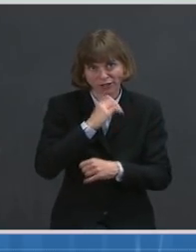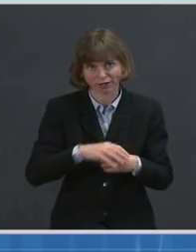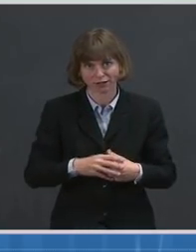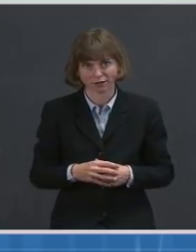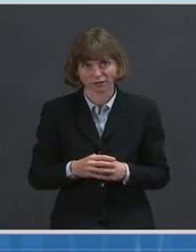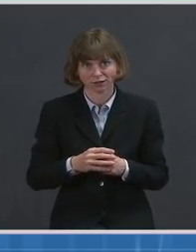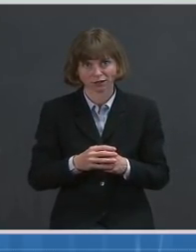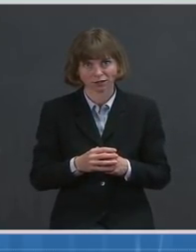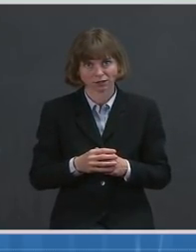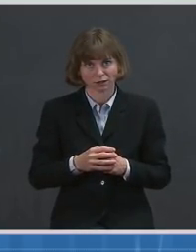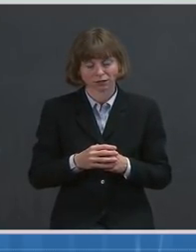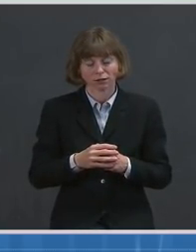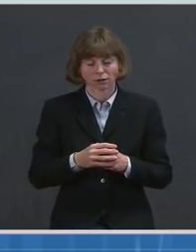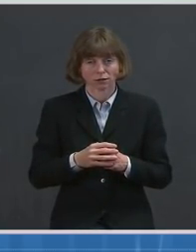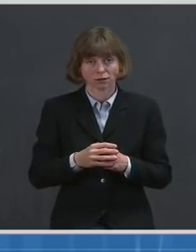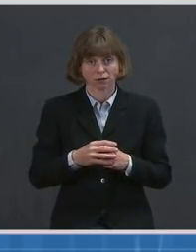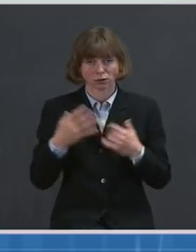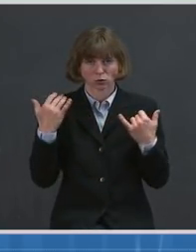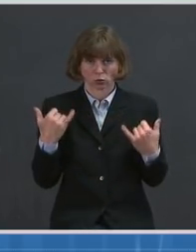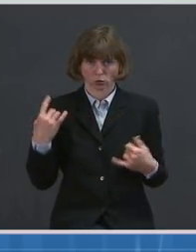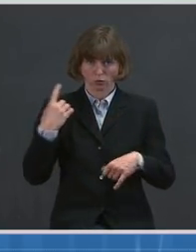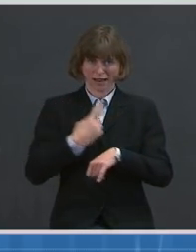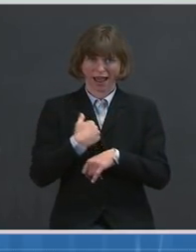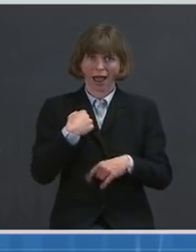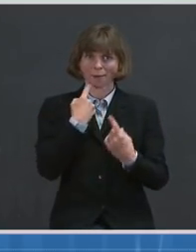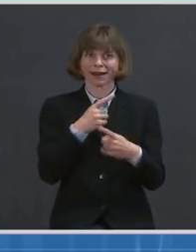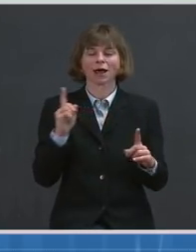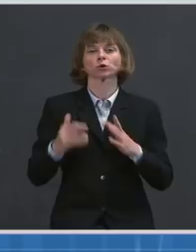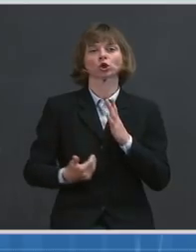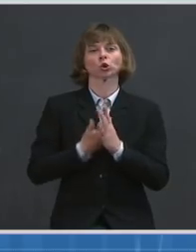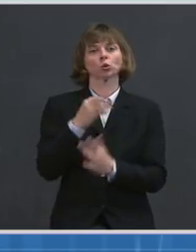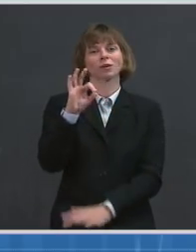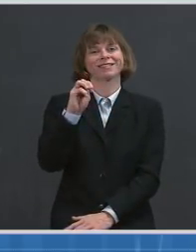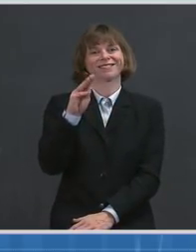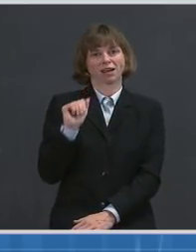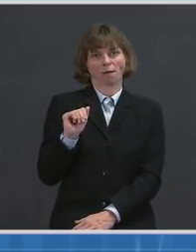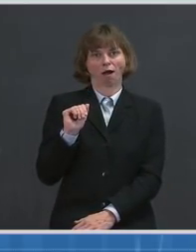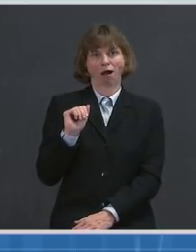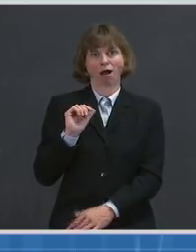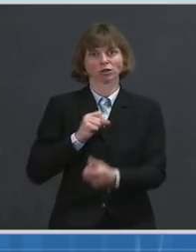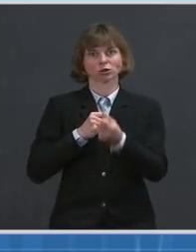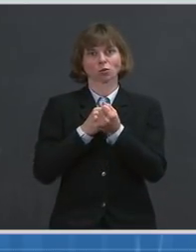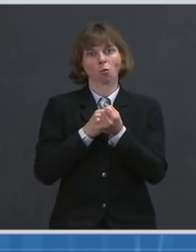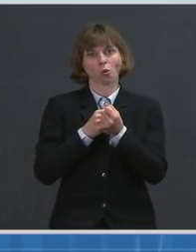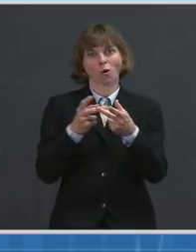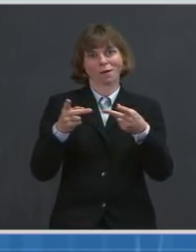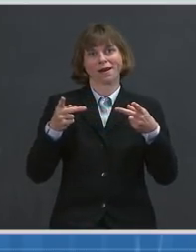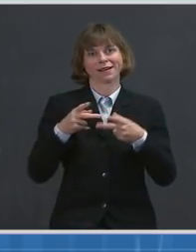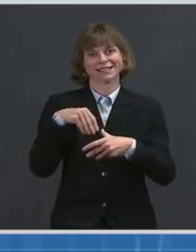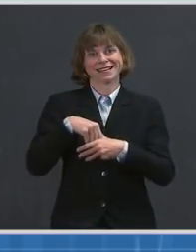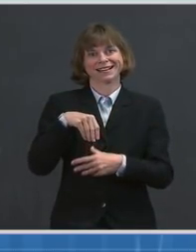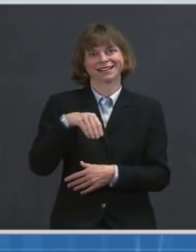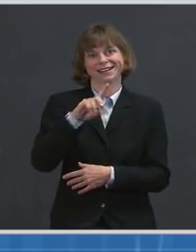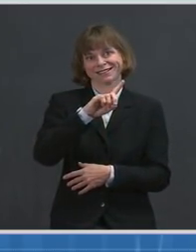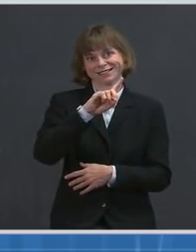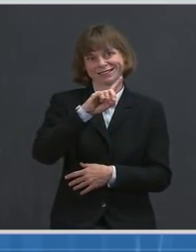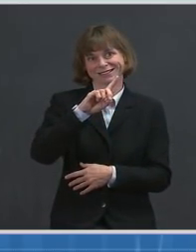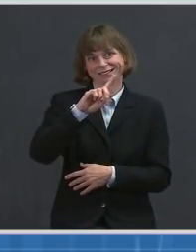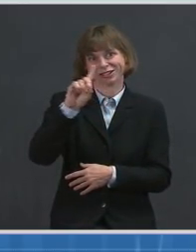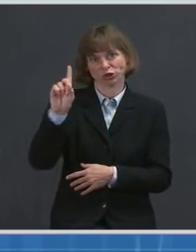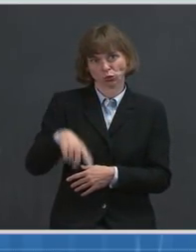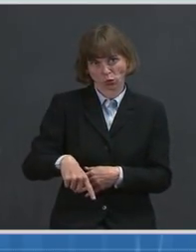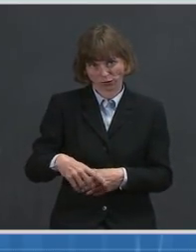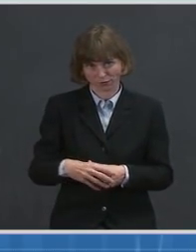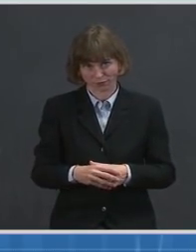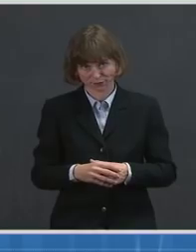Today, in fact, I'm pleased to announce the addition of a new FEMA-supported site in Detroit. This site, located at